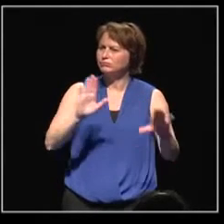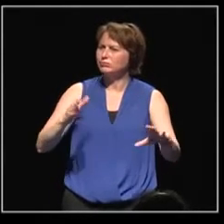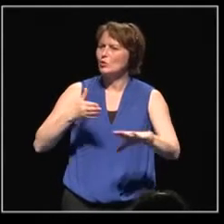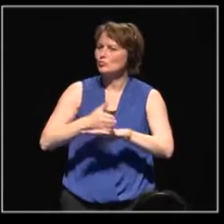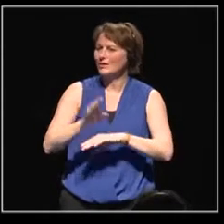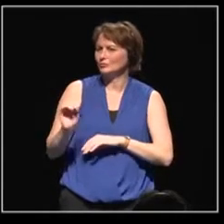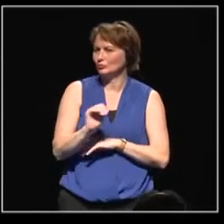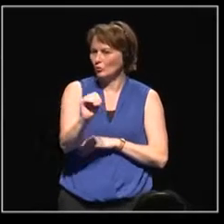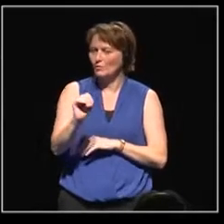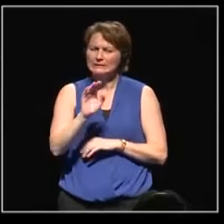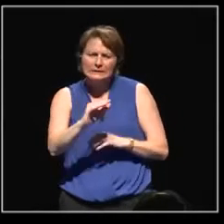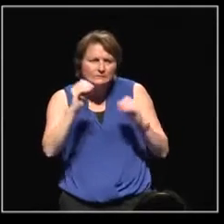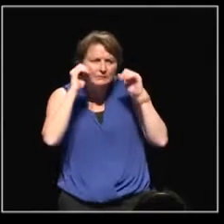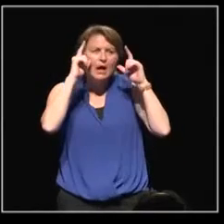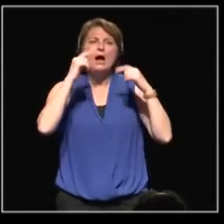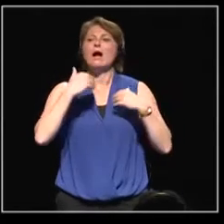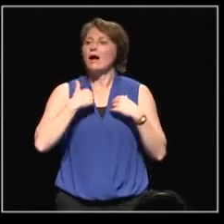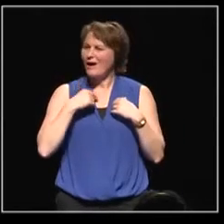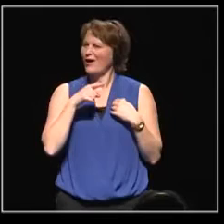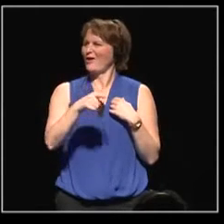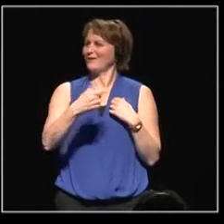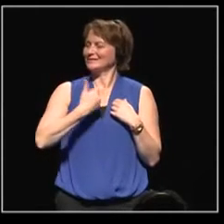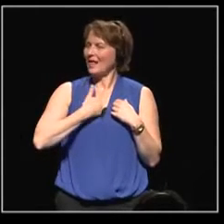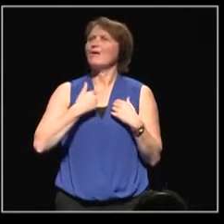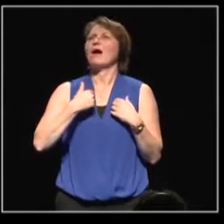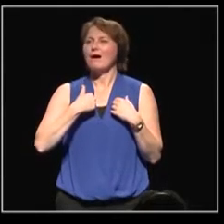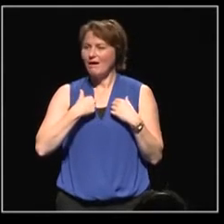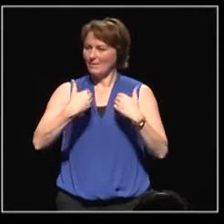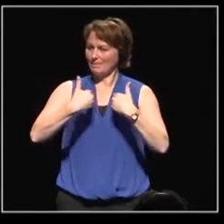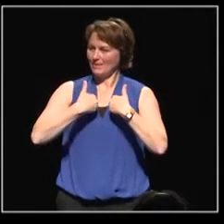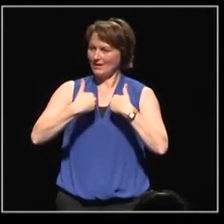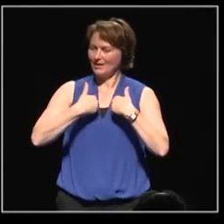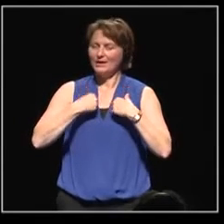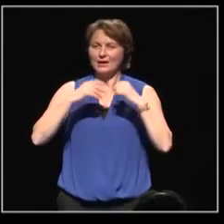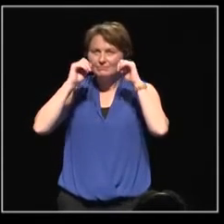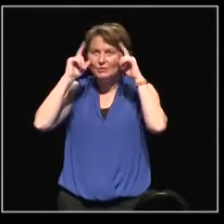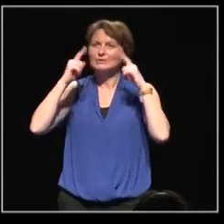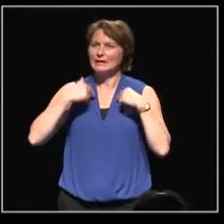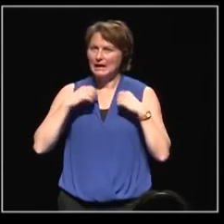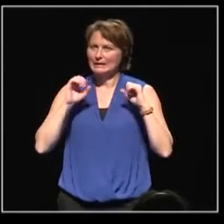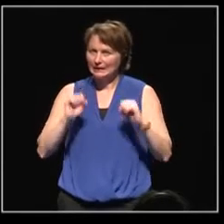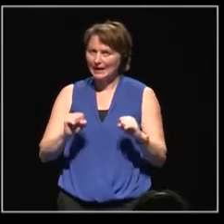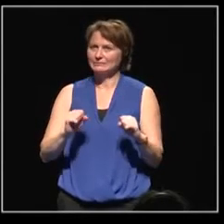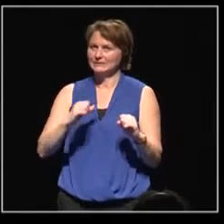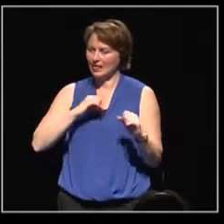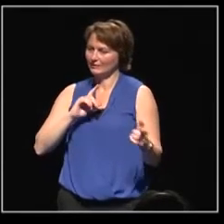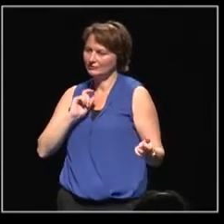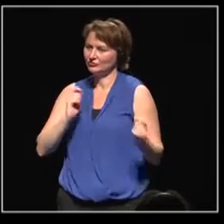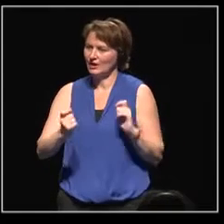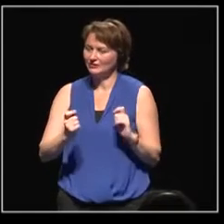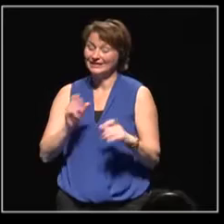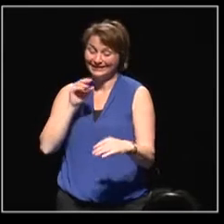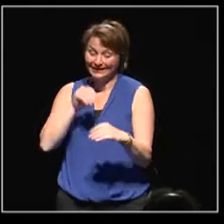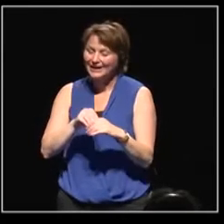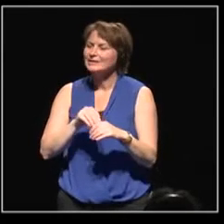as to the fact that they are citizens, they are agents of change in the form of their participation in